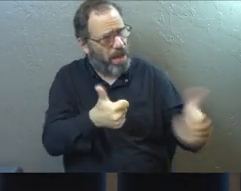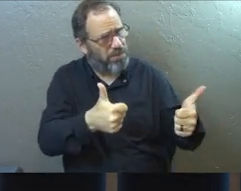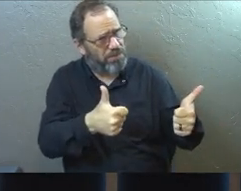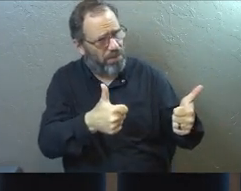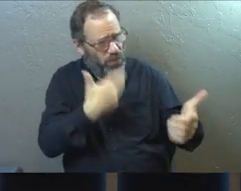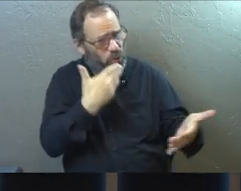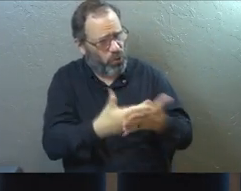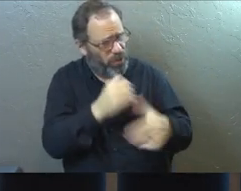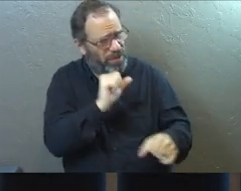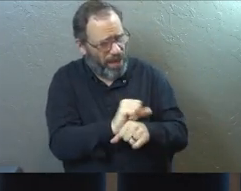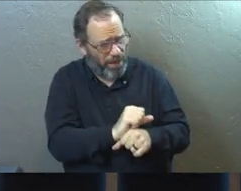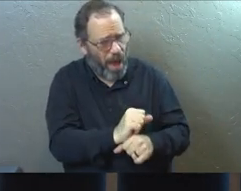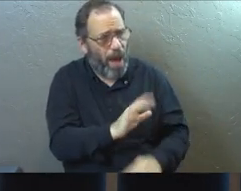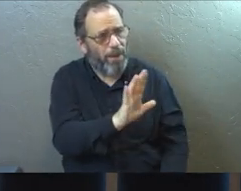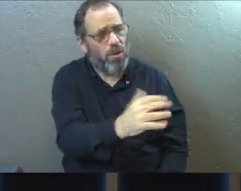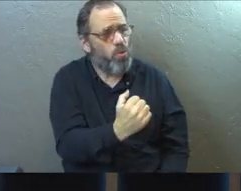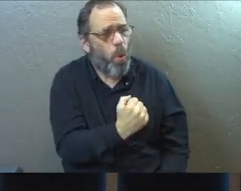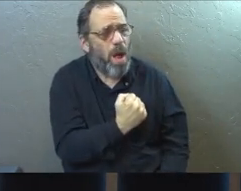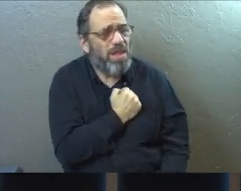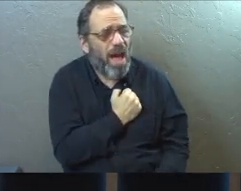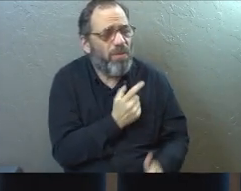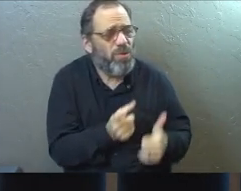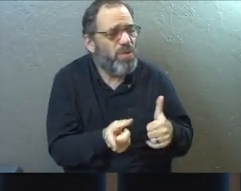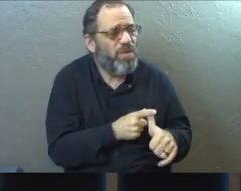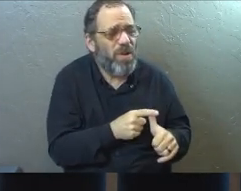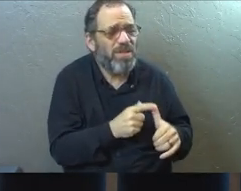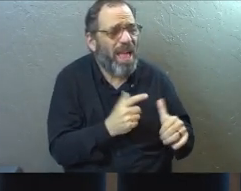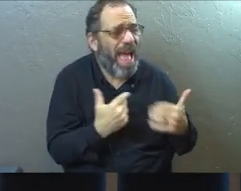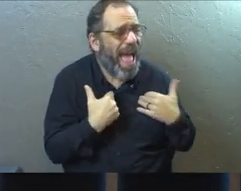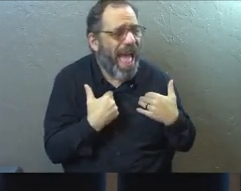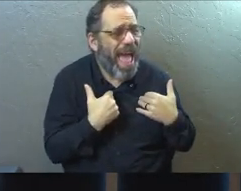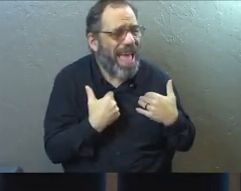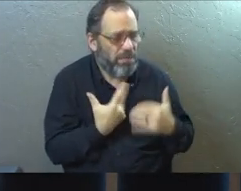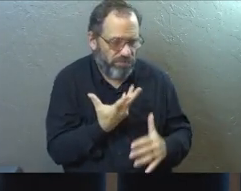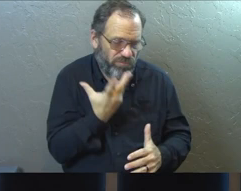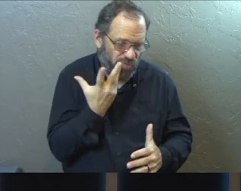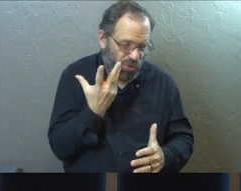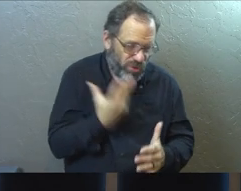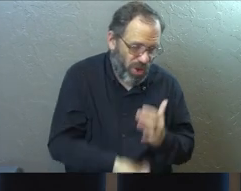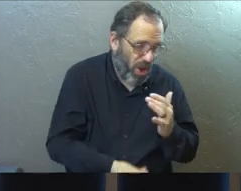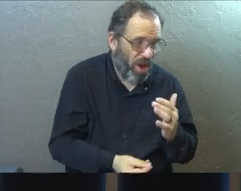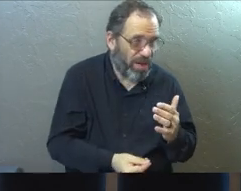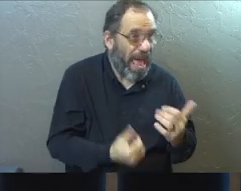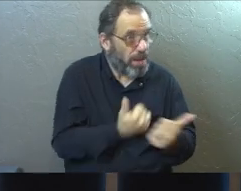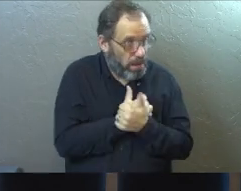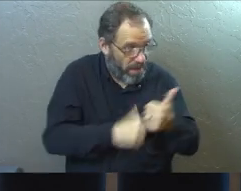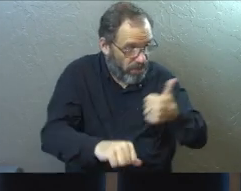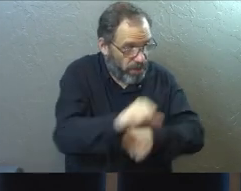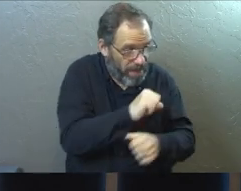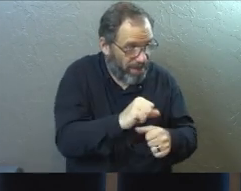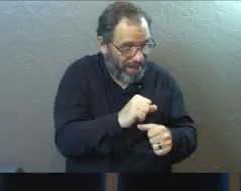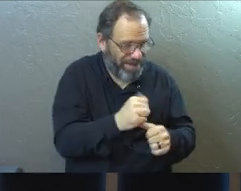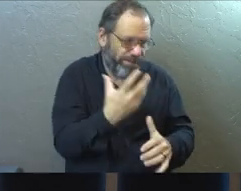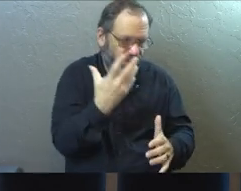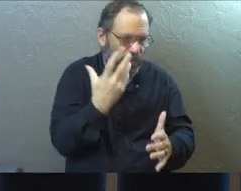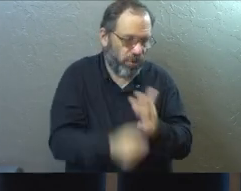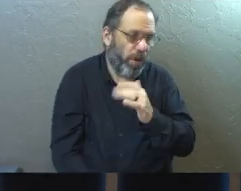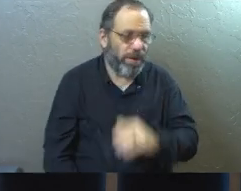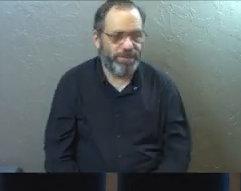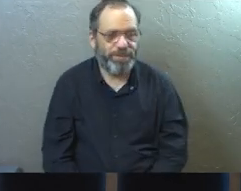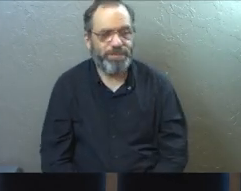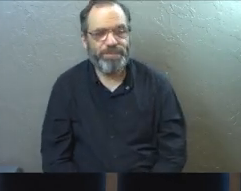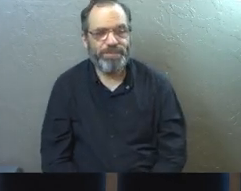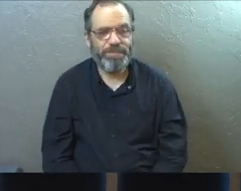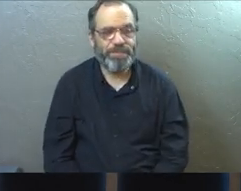That's awesome. But the love that you had at first for me is gone. And the love you had for each other at first is